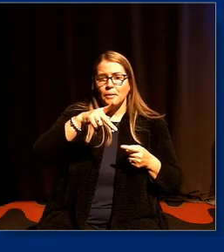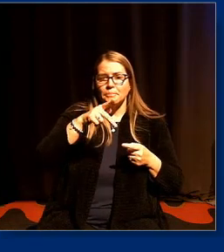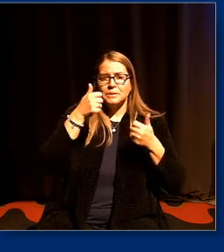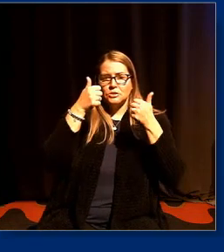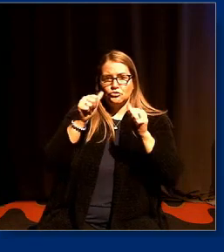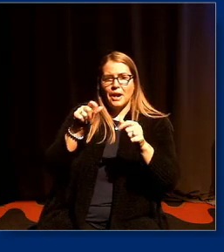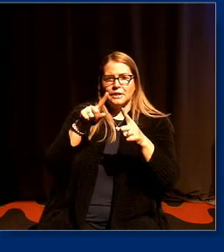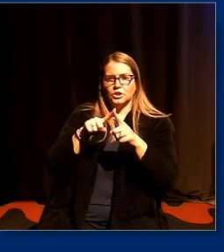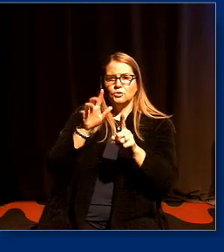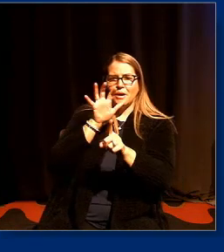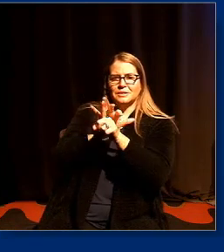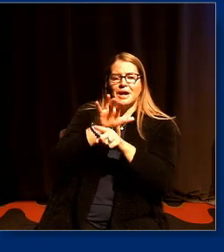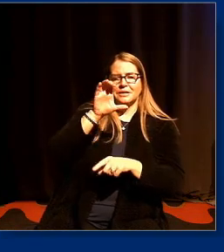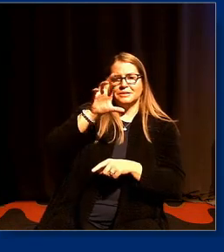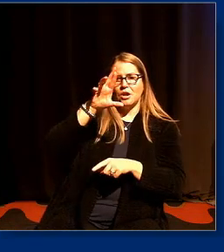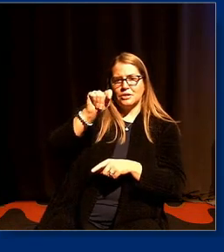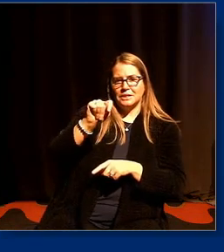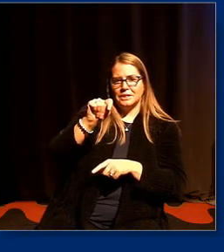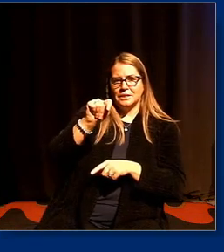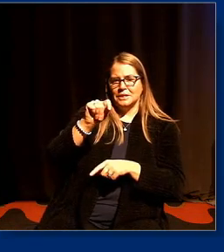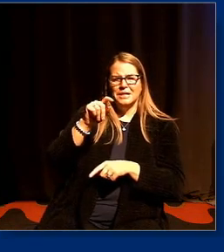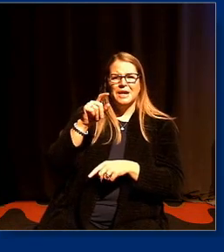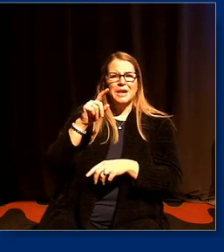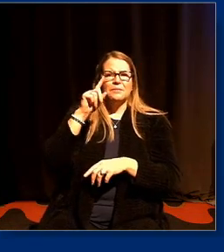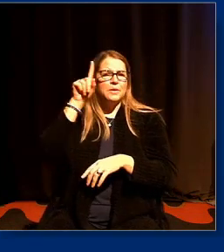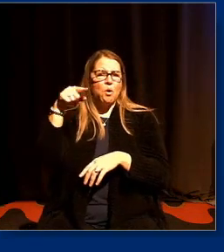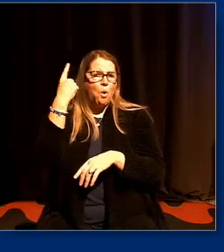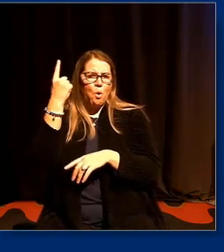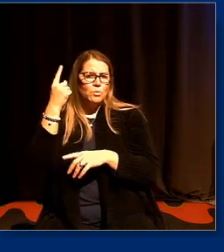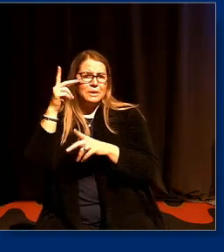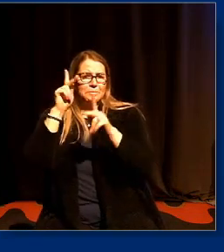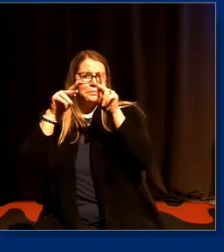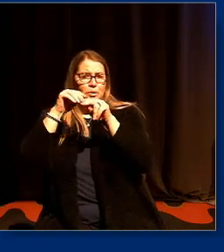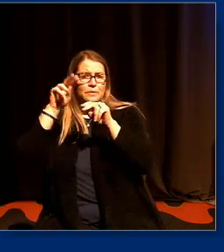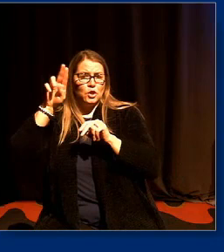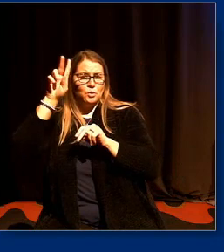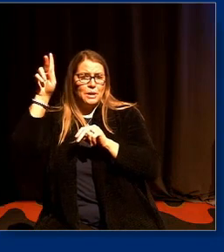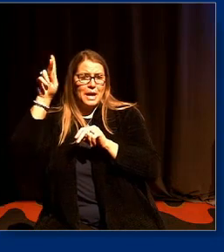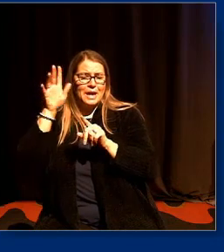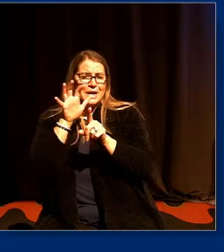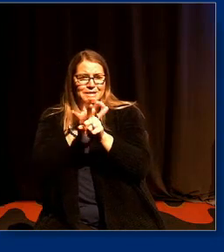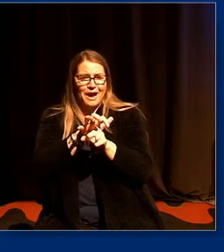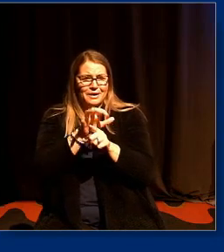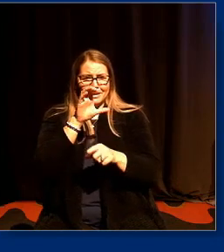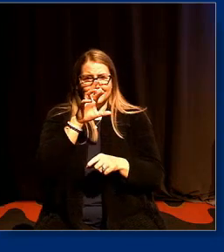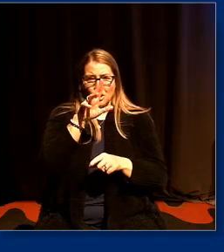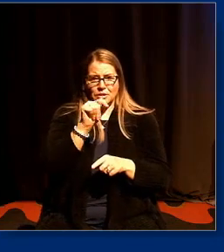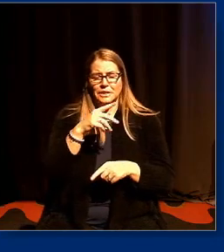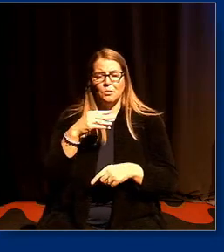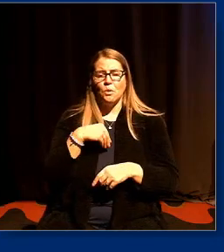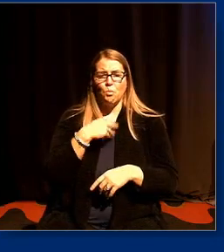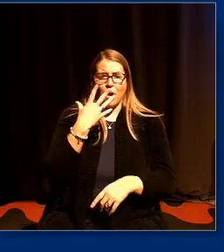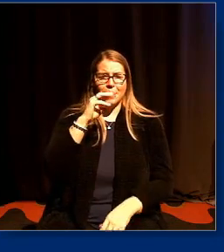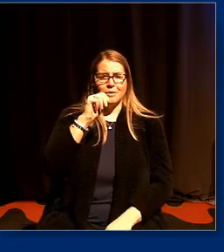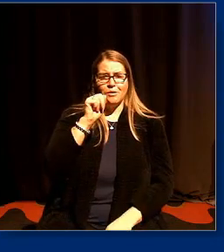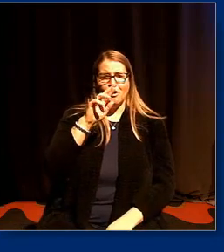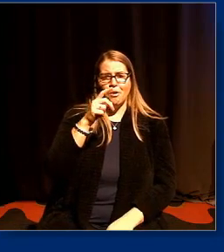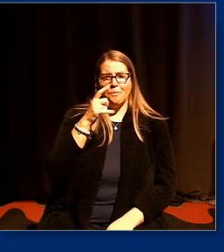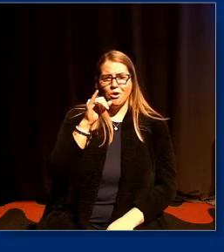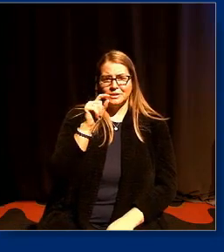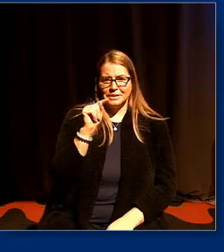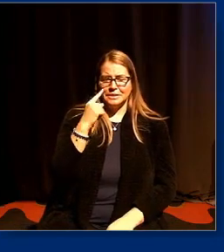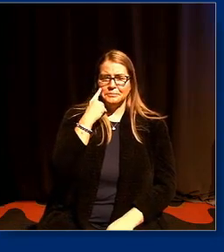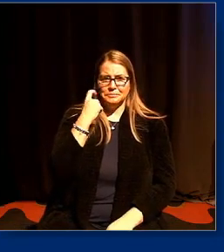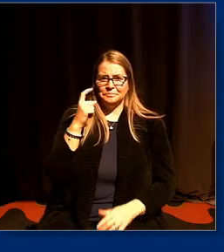the only people attacking crt in the uk were white marxists um and then it got a bit weird because the media